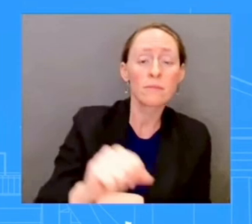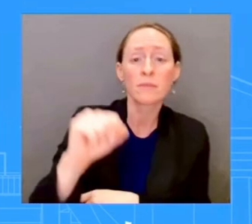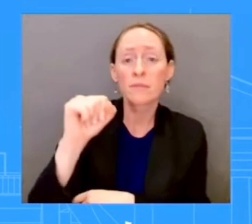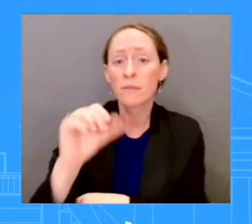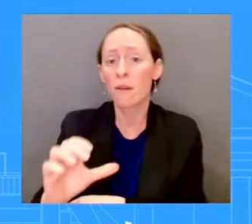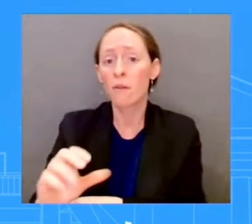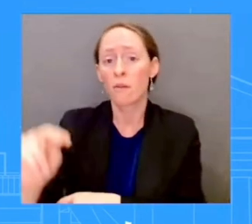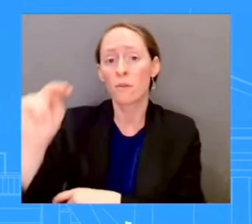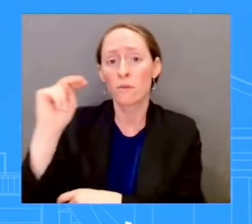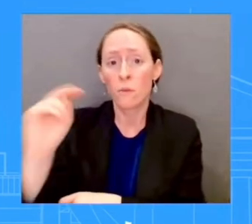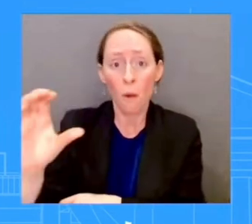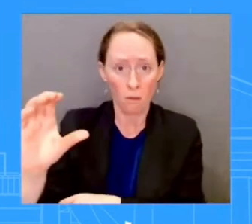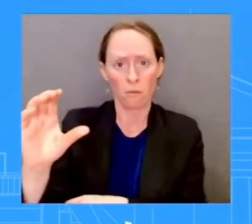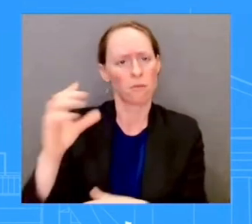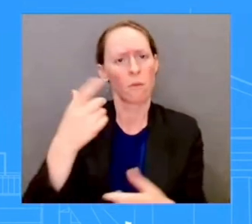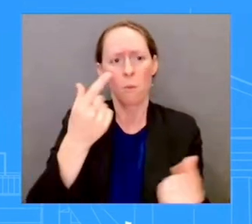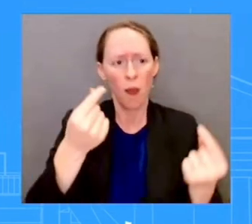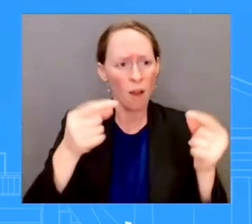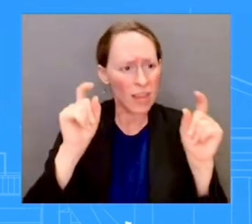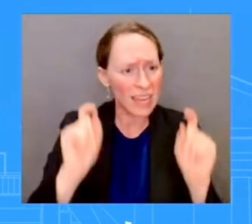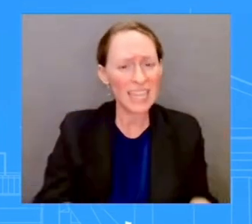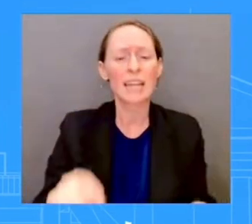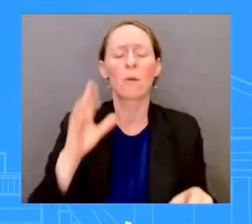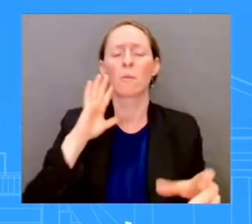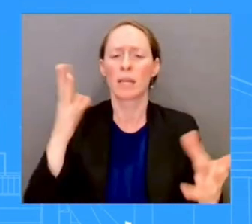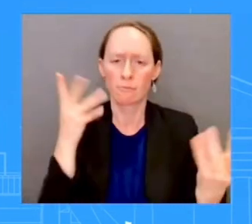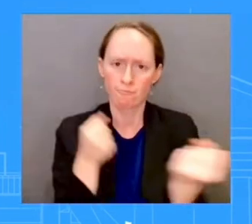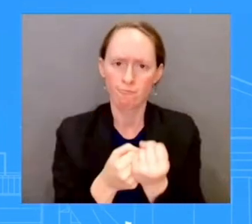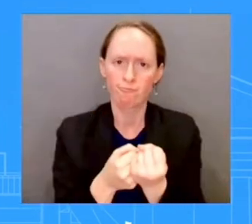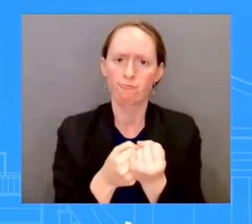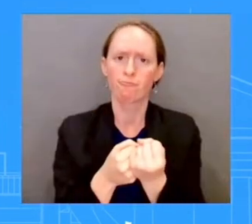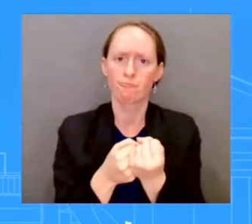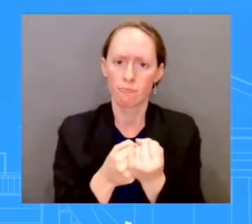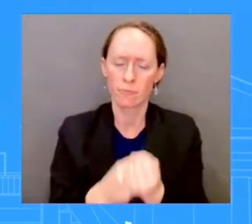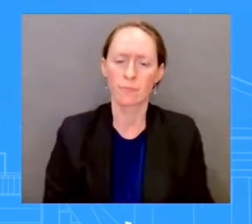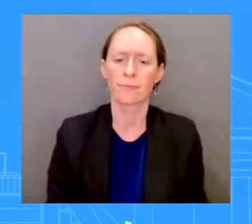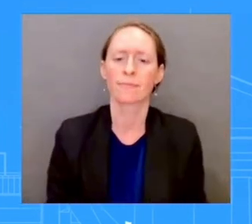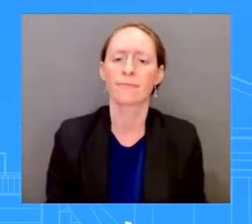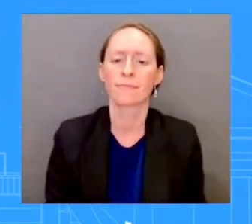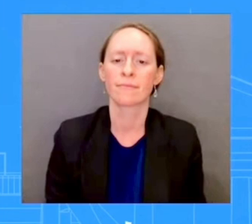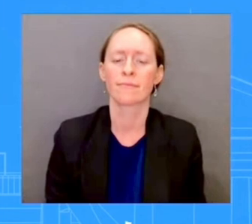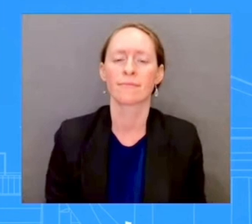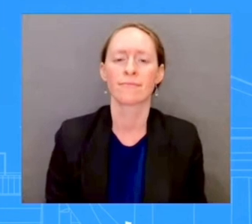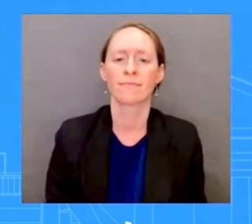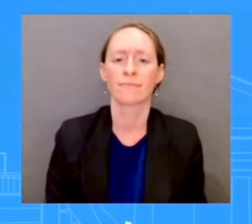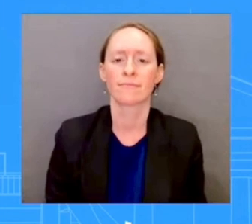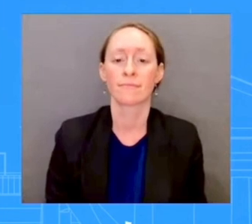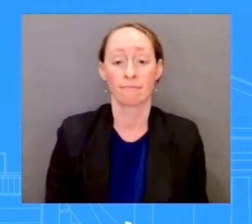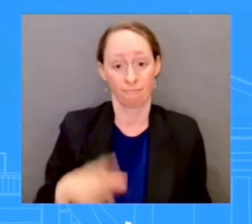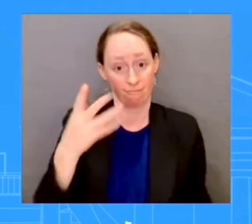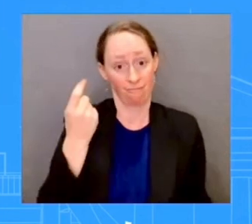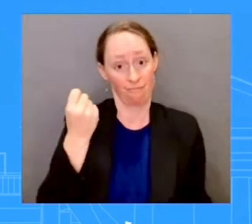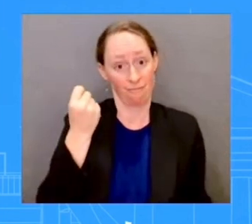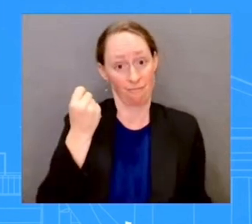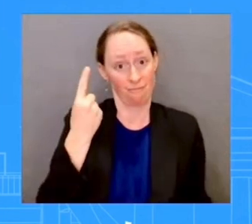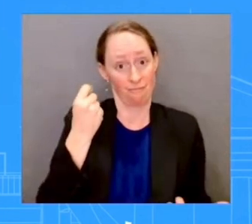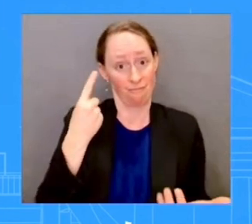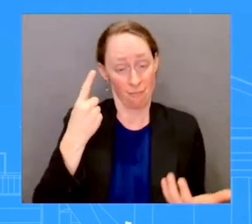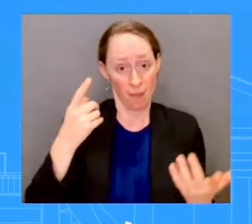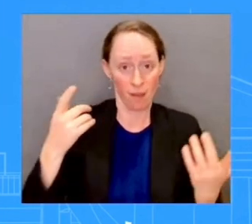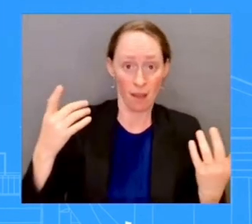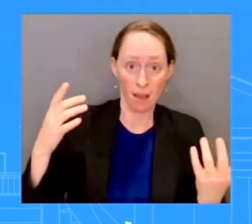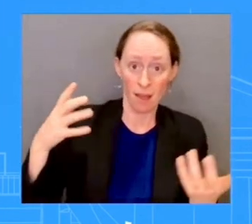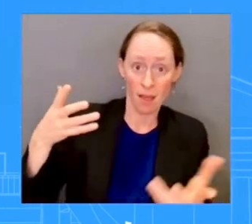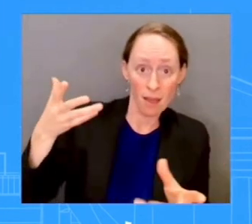did not know would be, relative to some of the early predictions from the National Hurricane Center, a consequential but not a